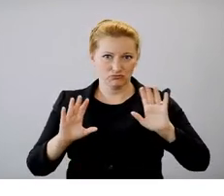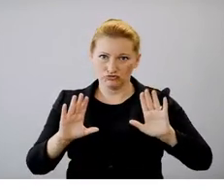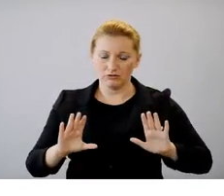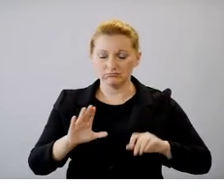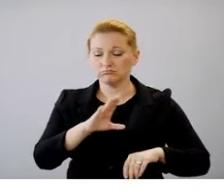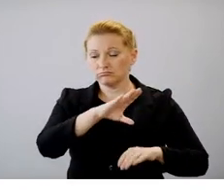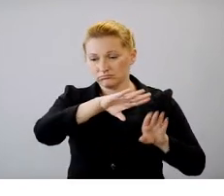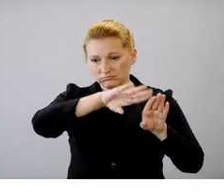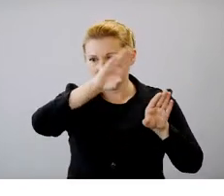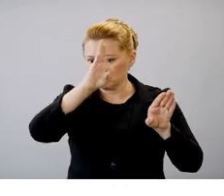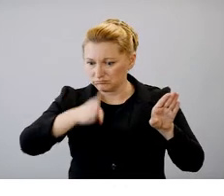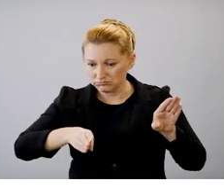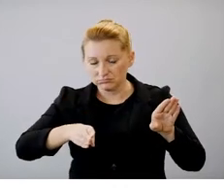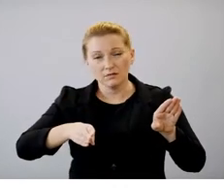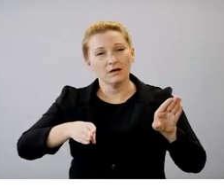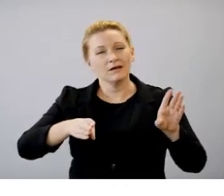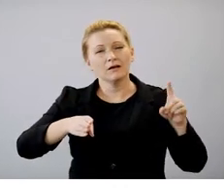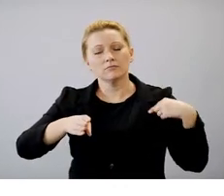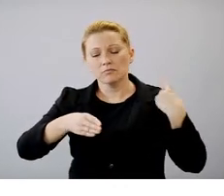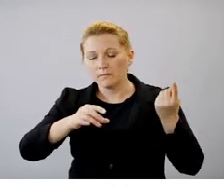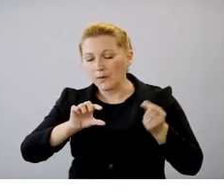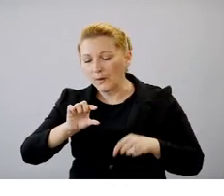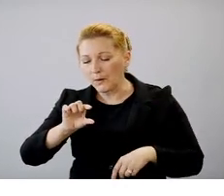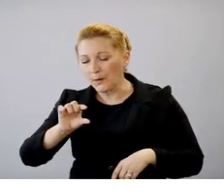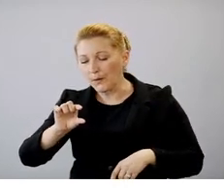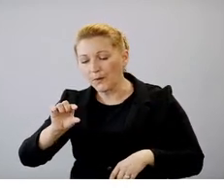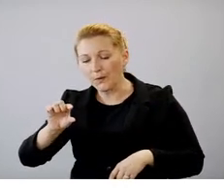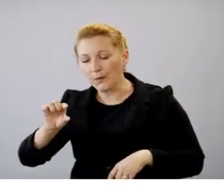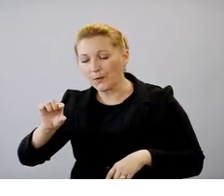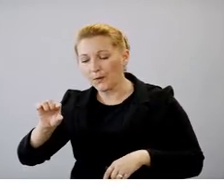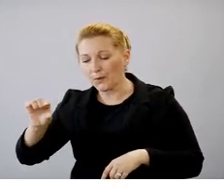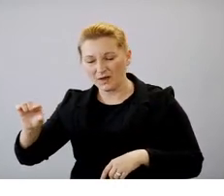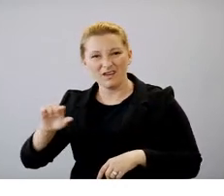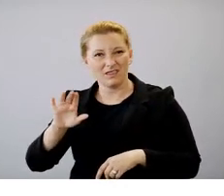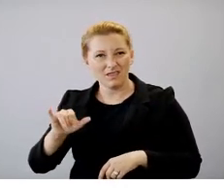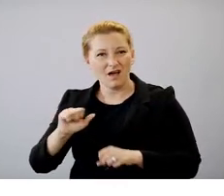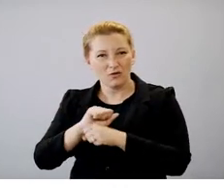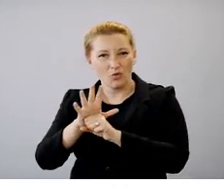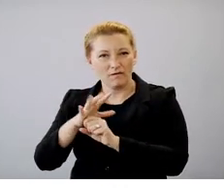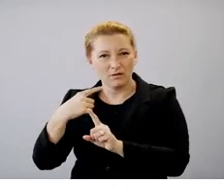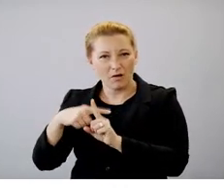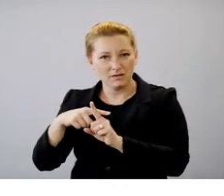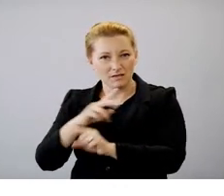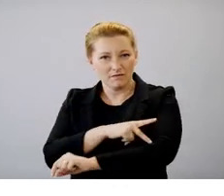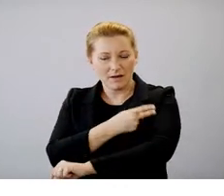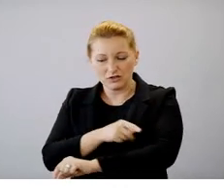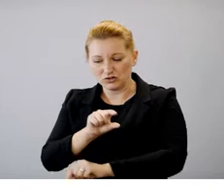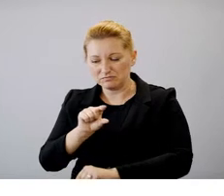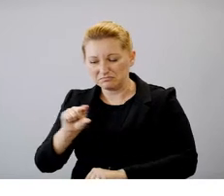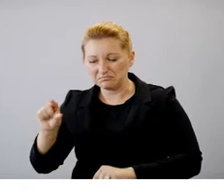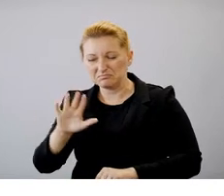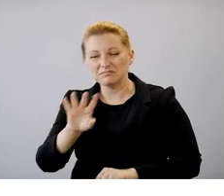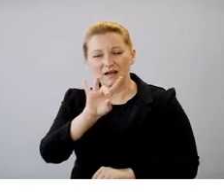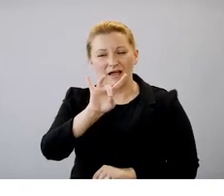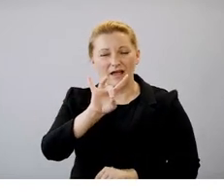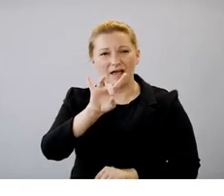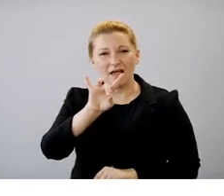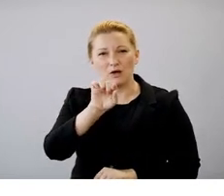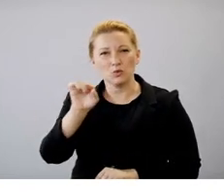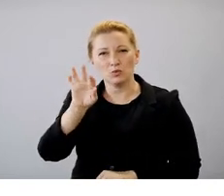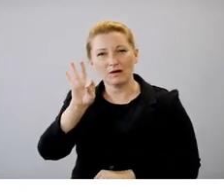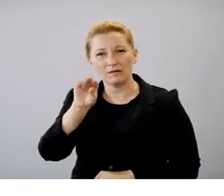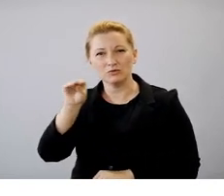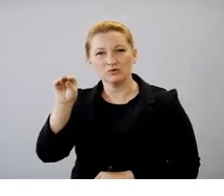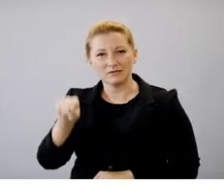You can see that over the last few months, COVID-19 positive patients utilized about eight to nine percent